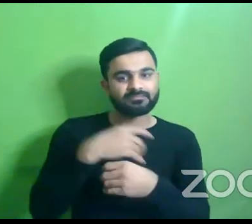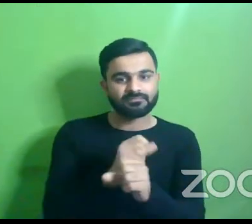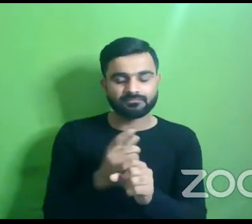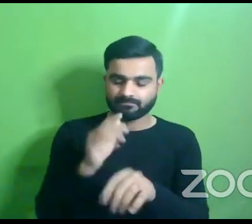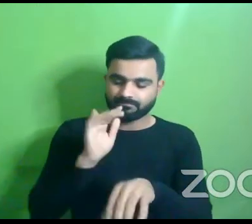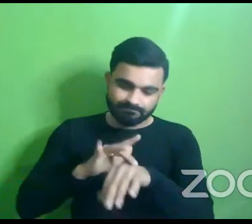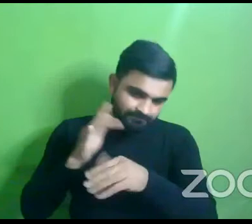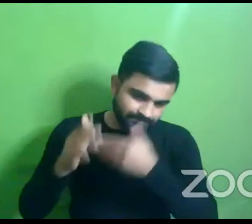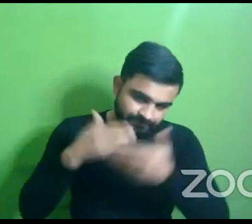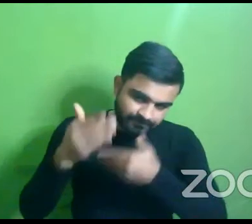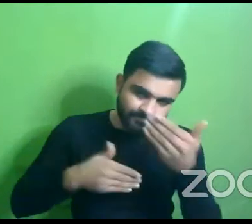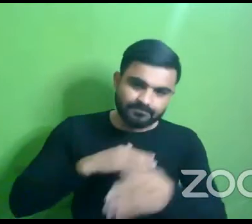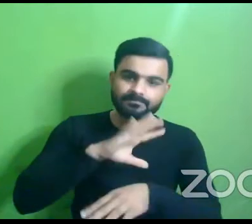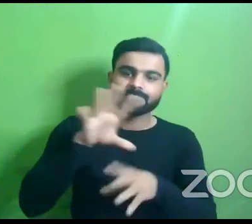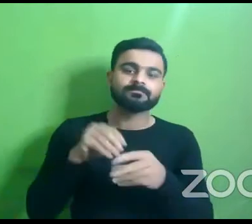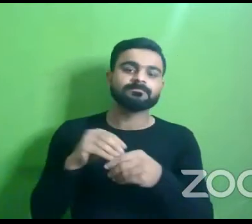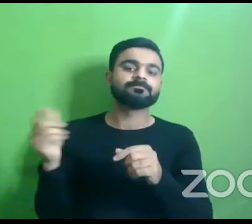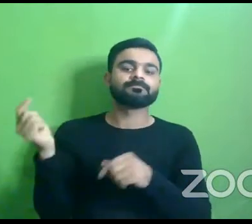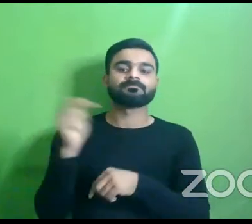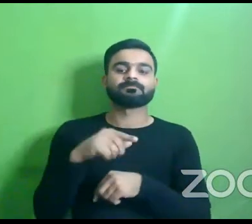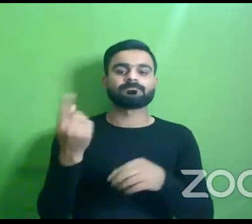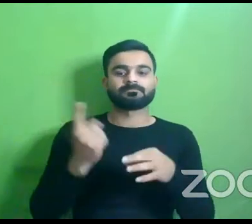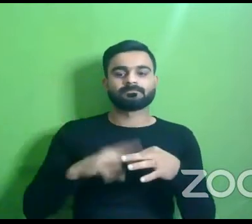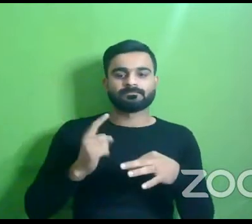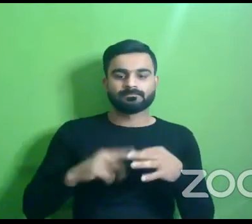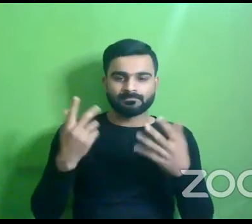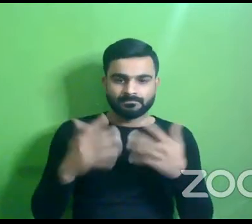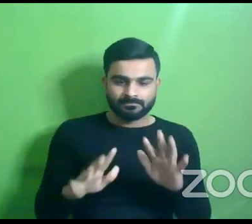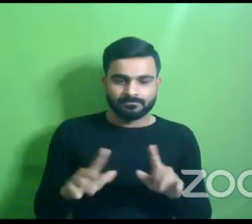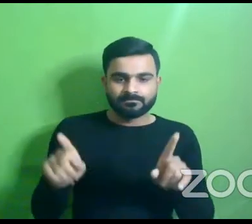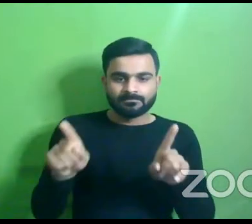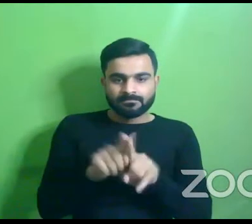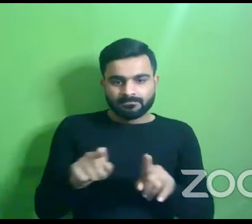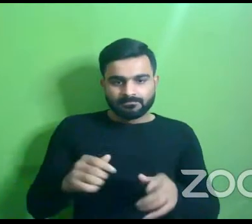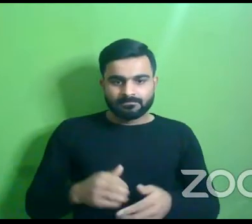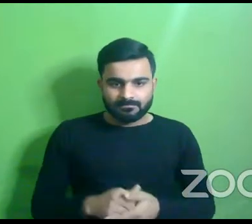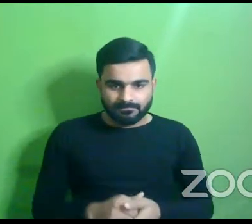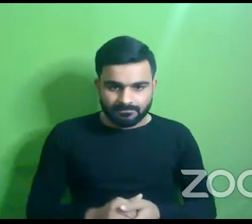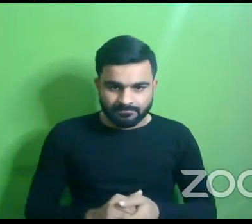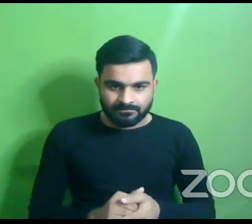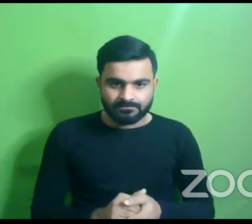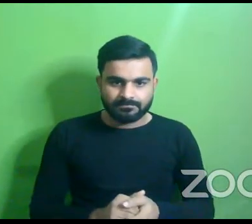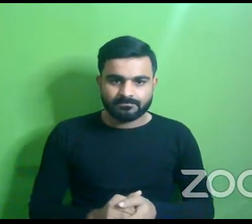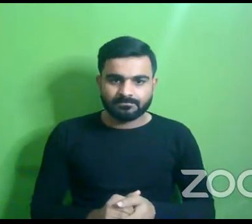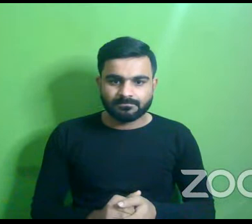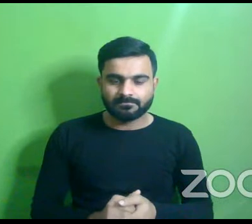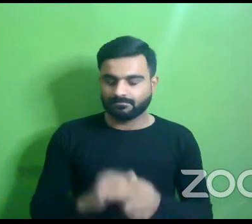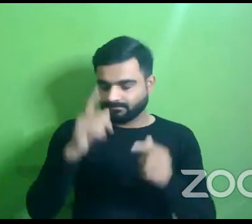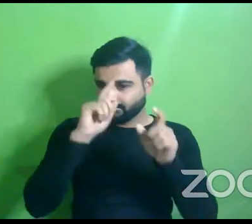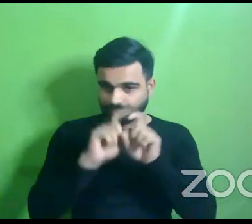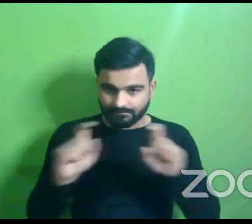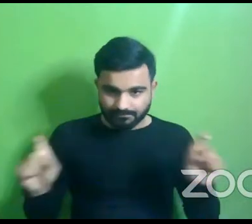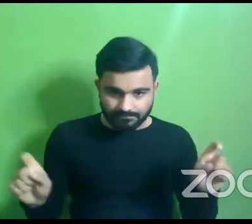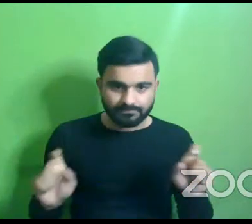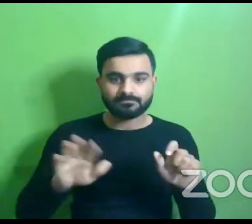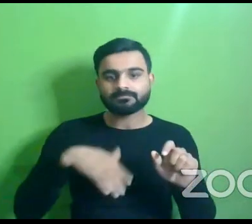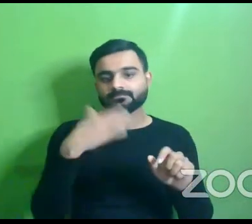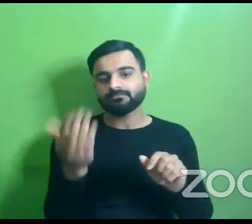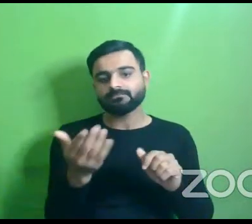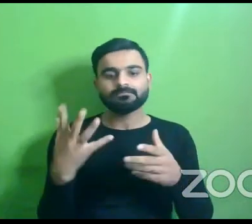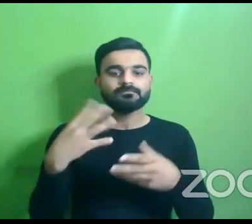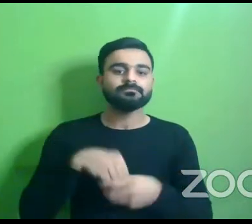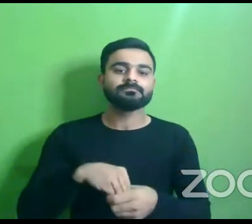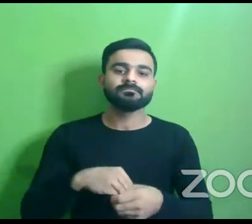think taking everybody on board and having a kind of a you know uh a clarity and as well as a uh